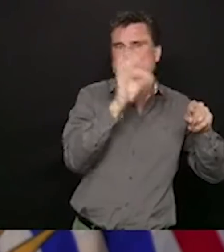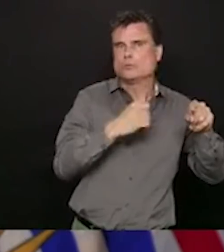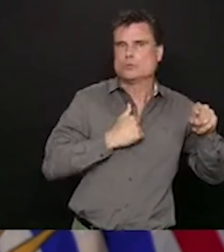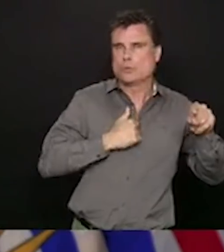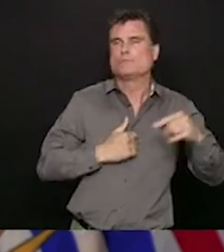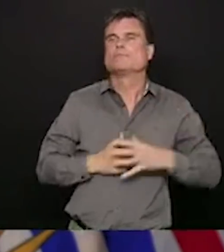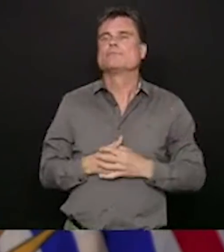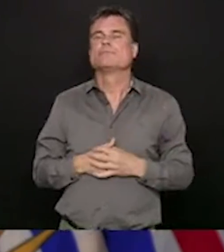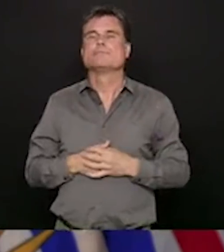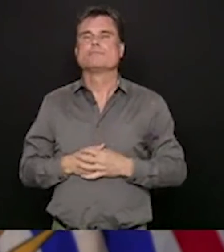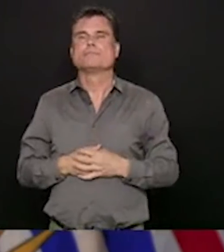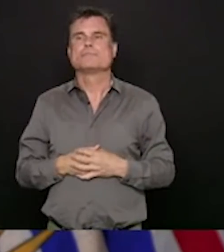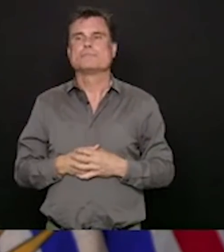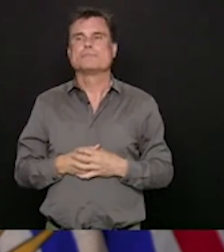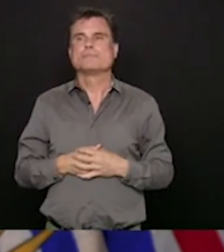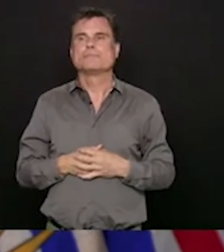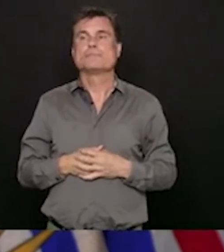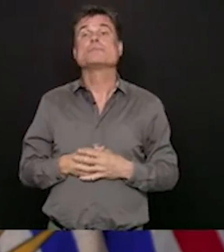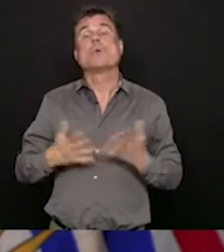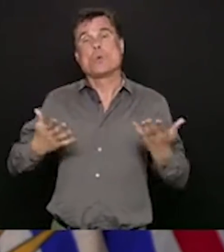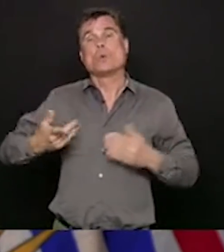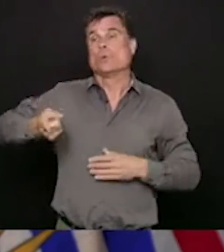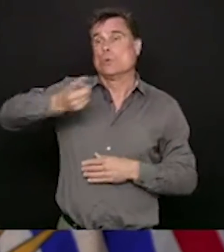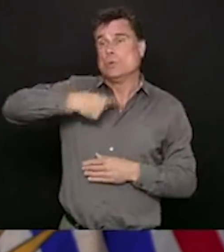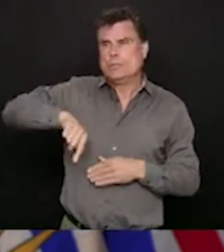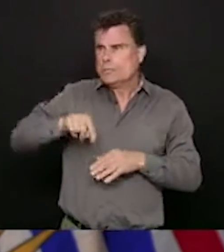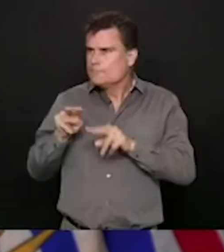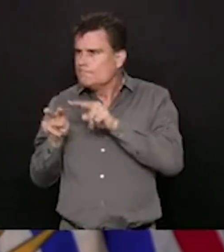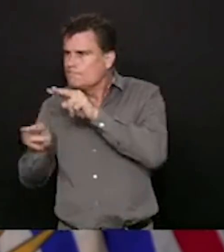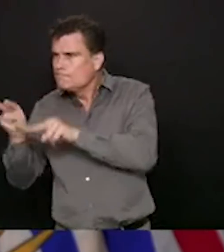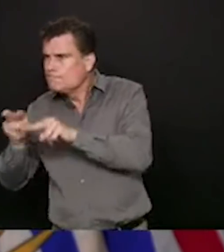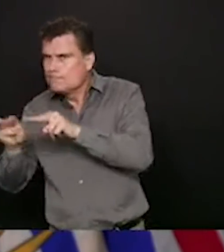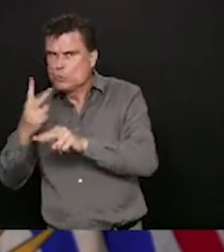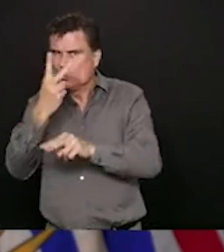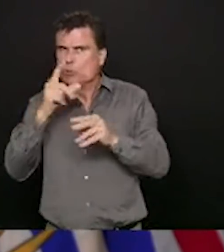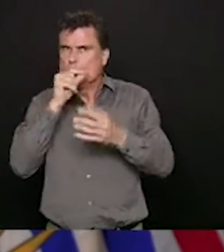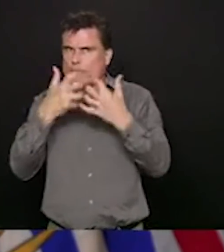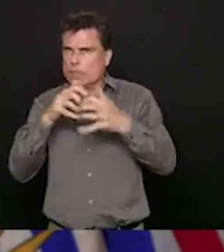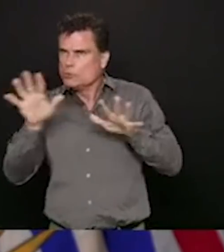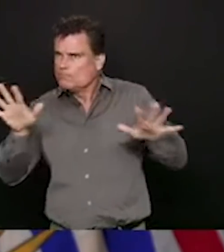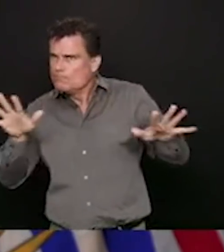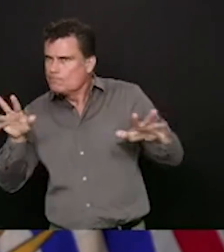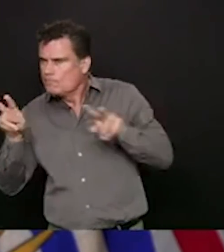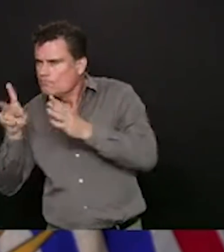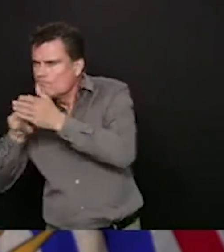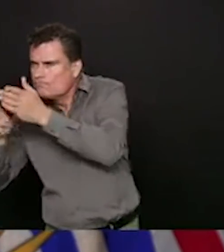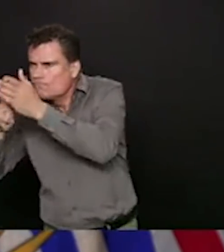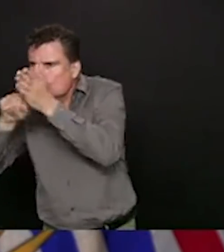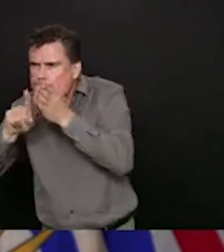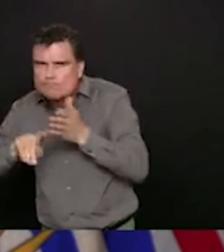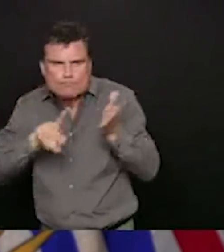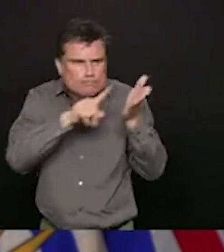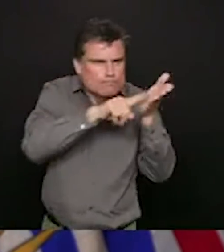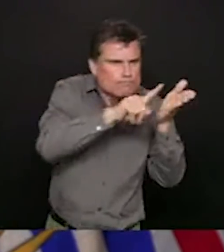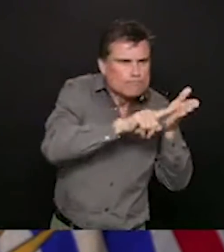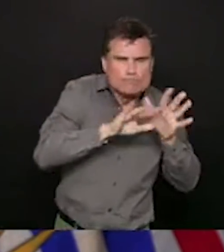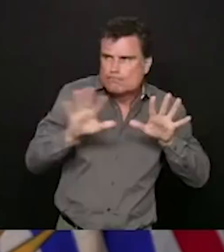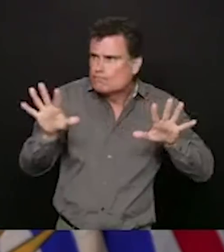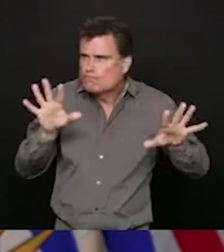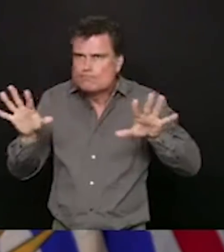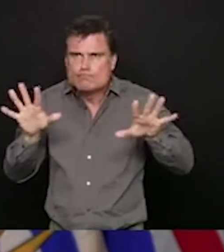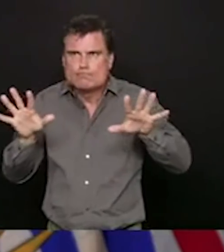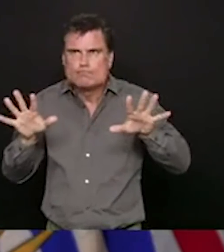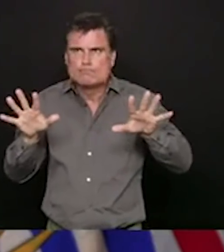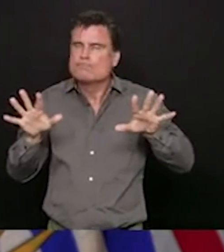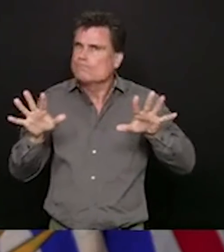where there is potential for transmission and cases have been identified, and we know that those investigations are ongoing